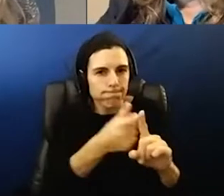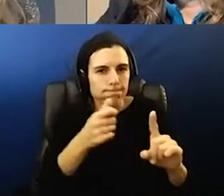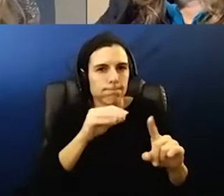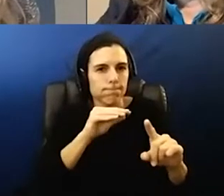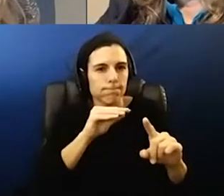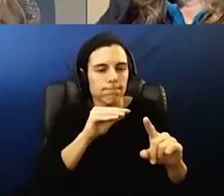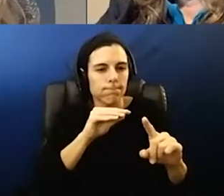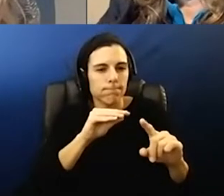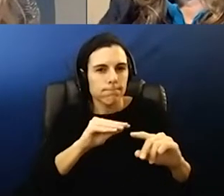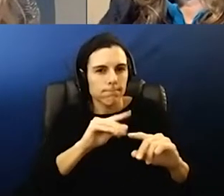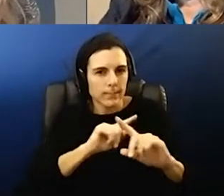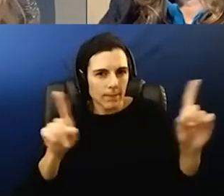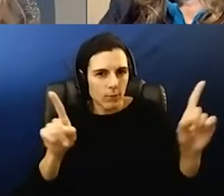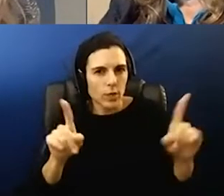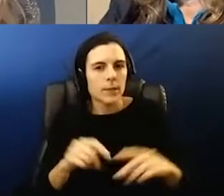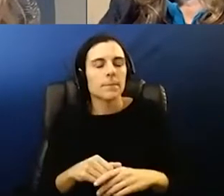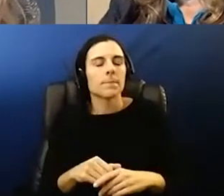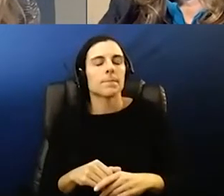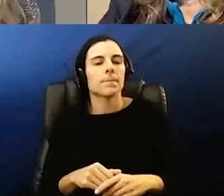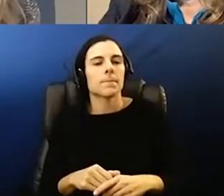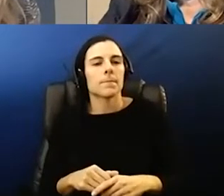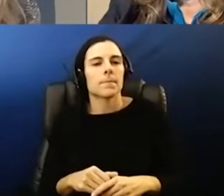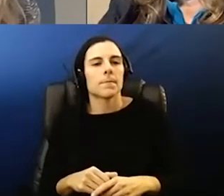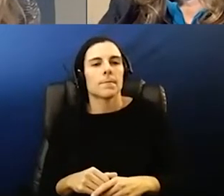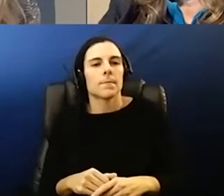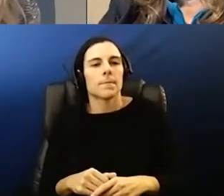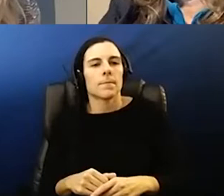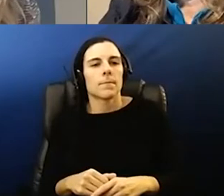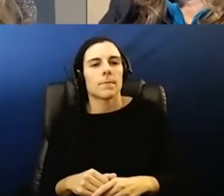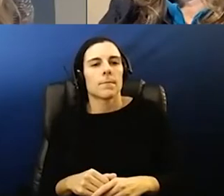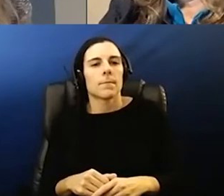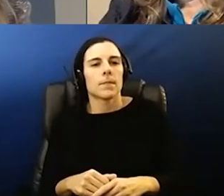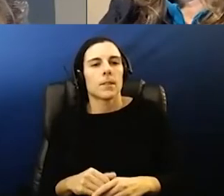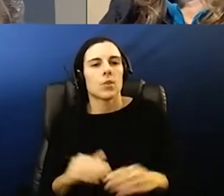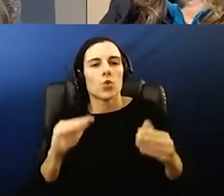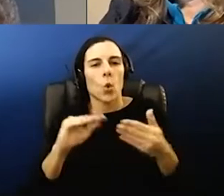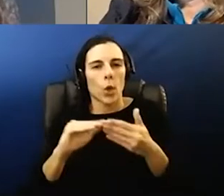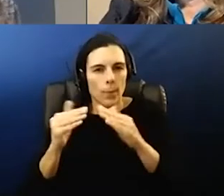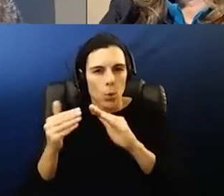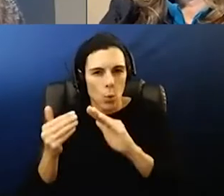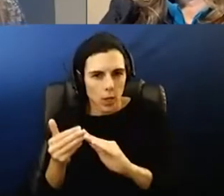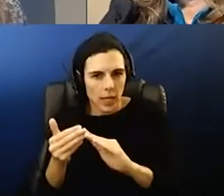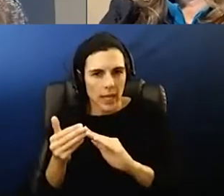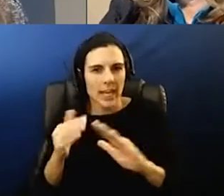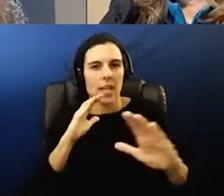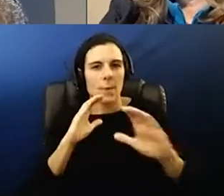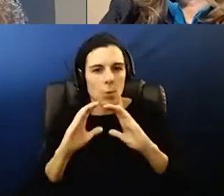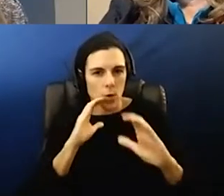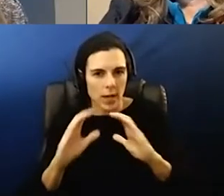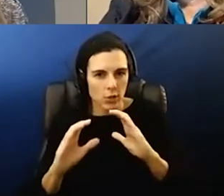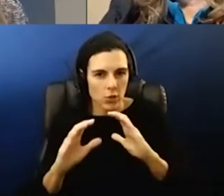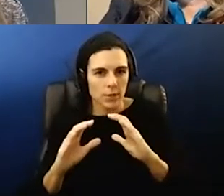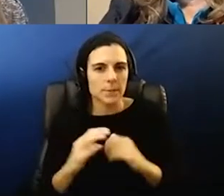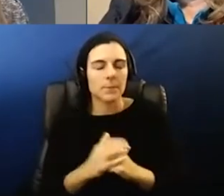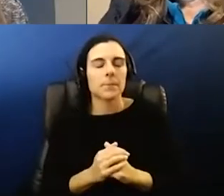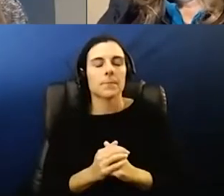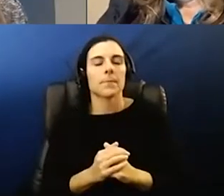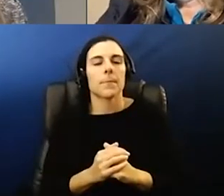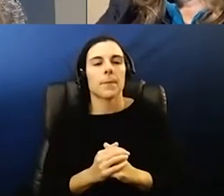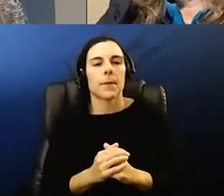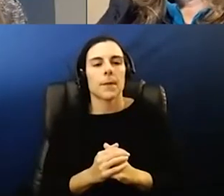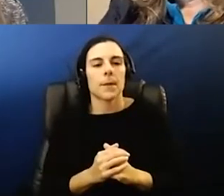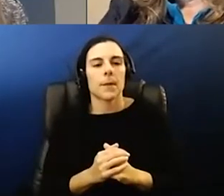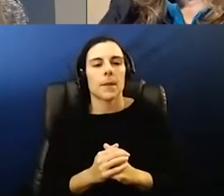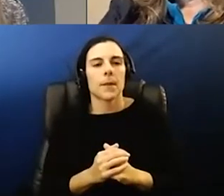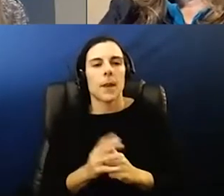i was trying to talk through was like um community communication and parent uh